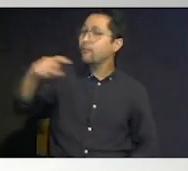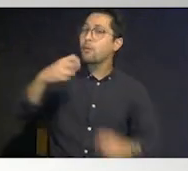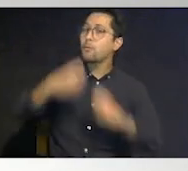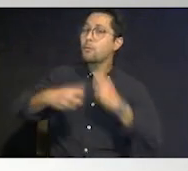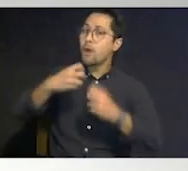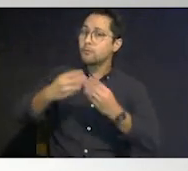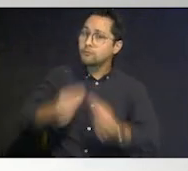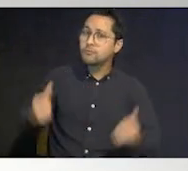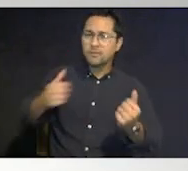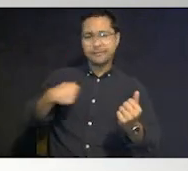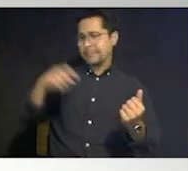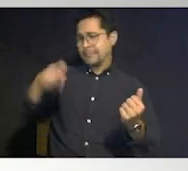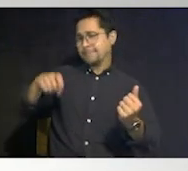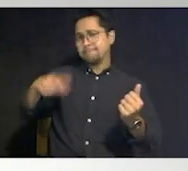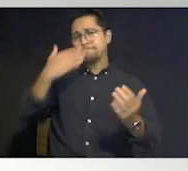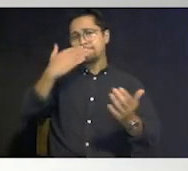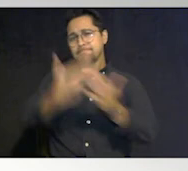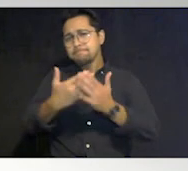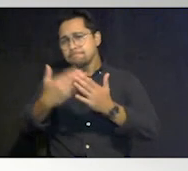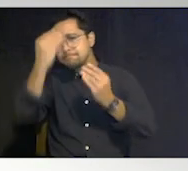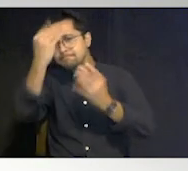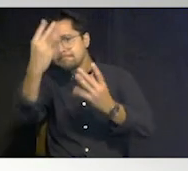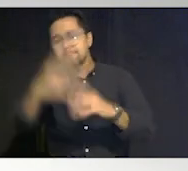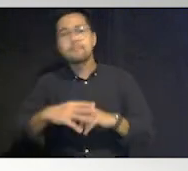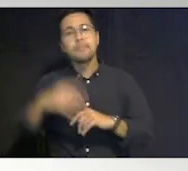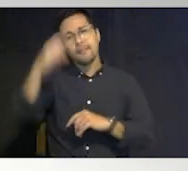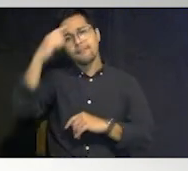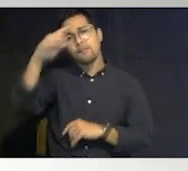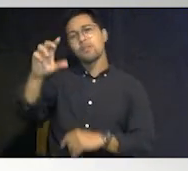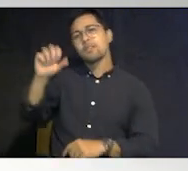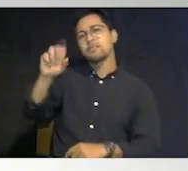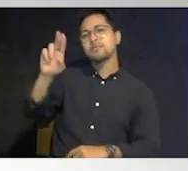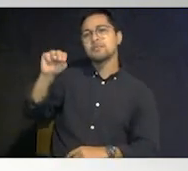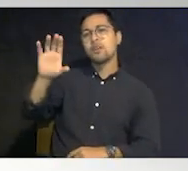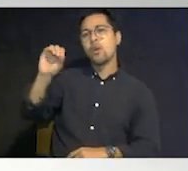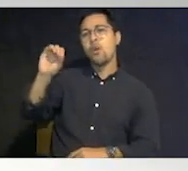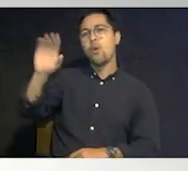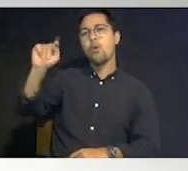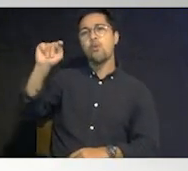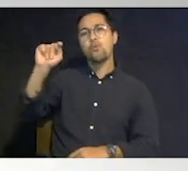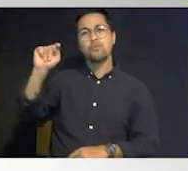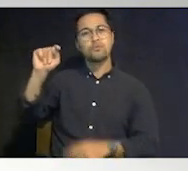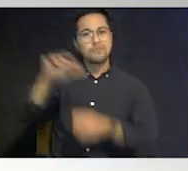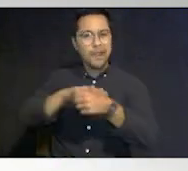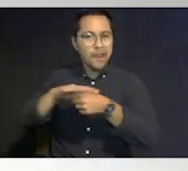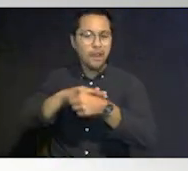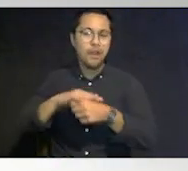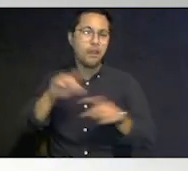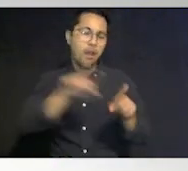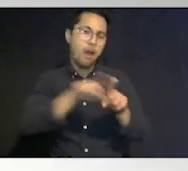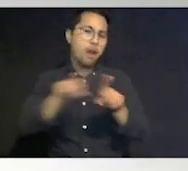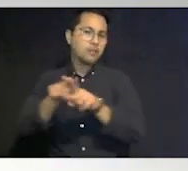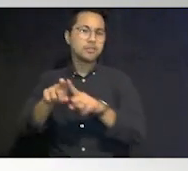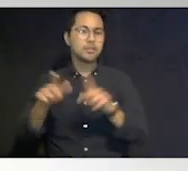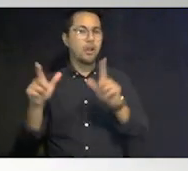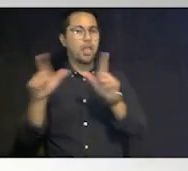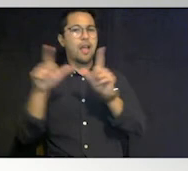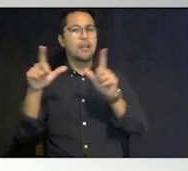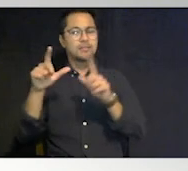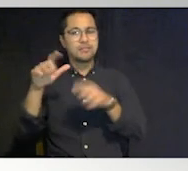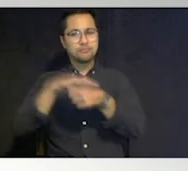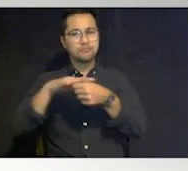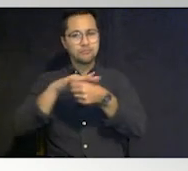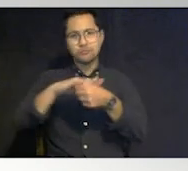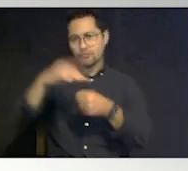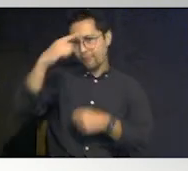really need good information um speaking a little bit about suncoast region um all and all of the licensed homes really for that matter for apd